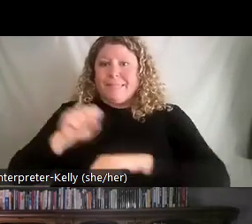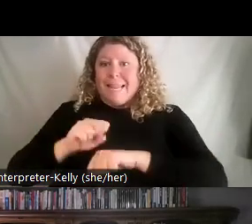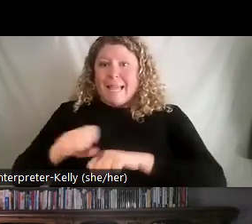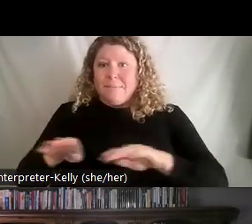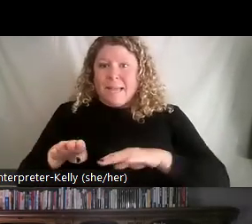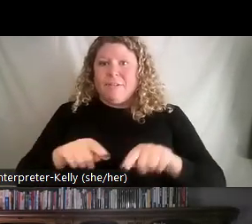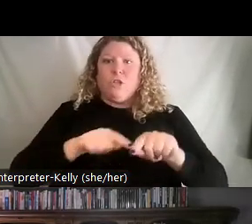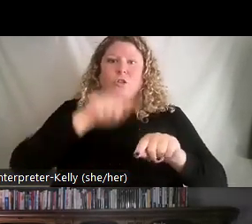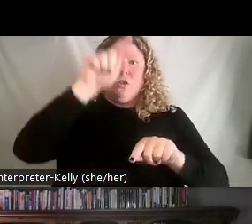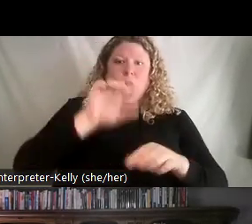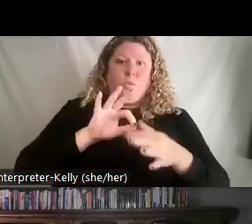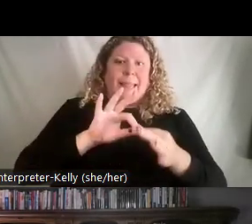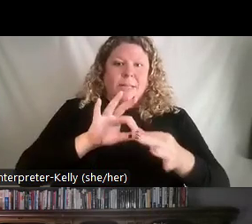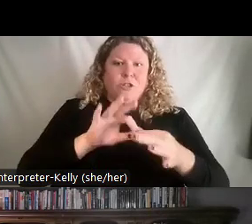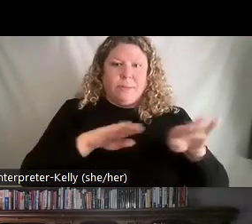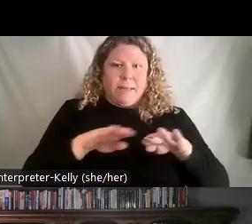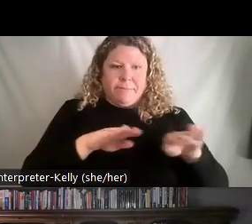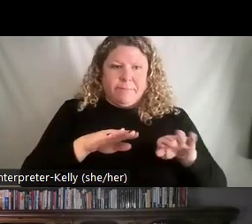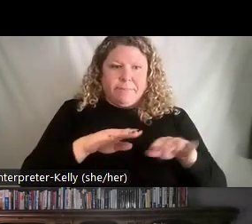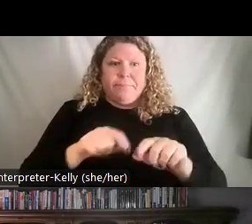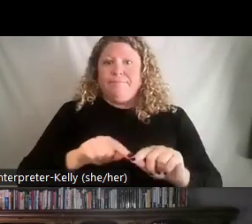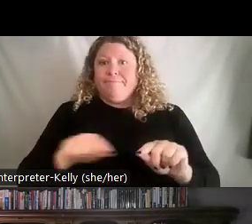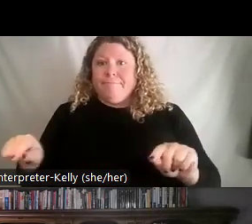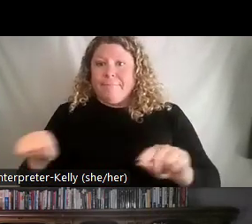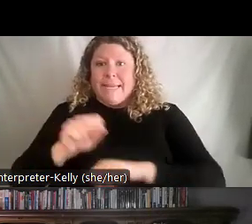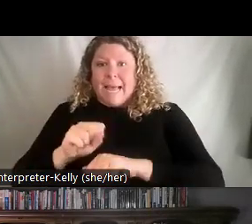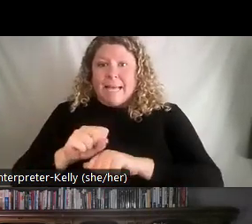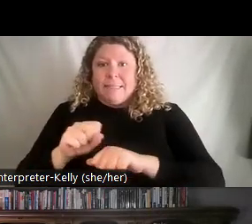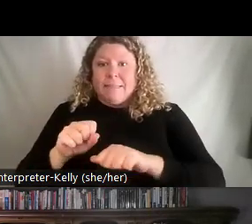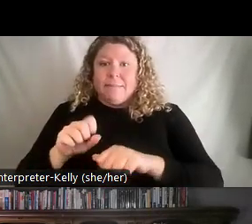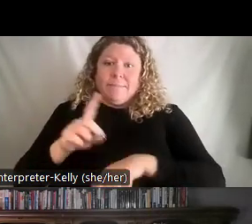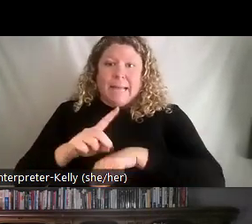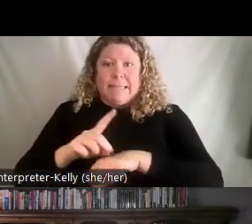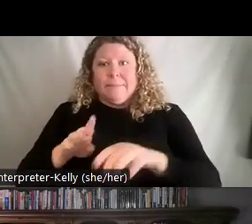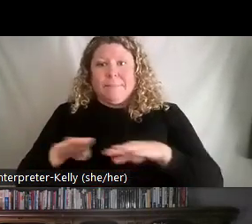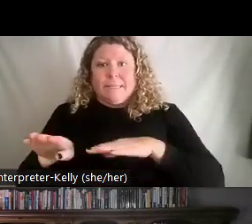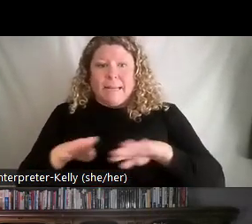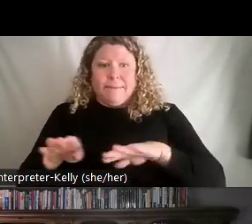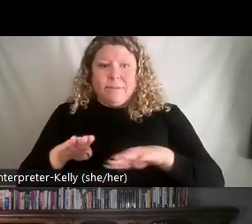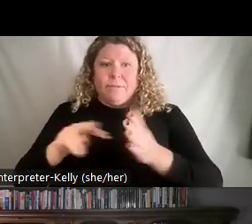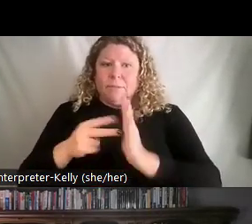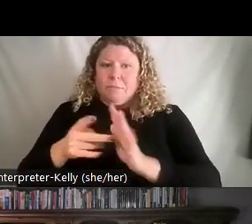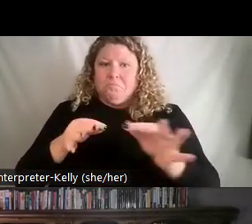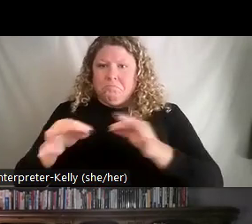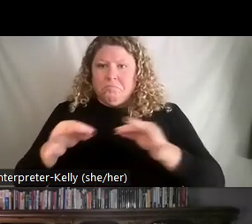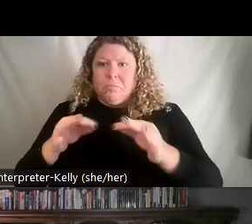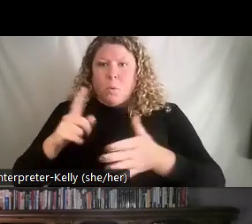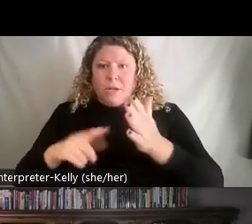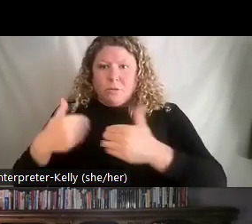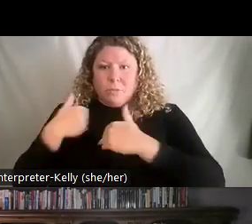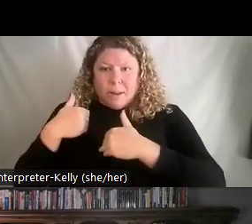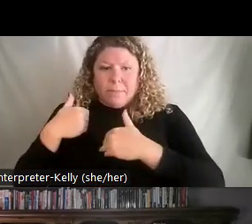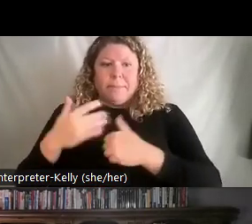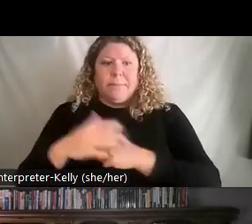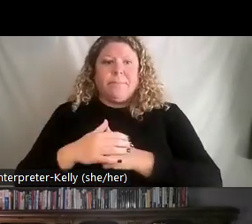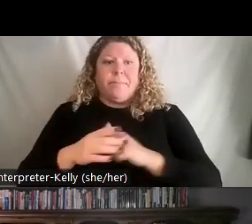So, from a task behavior, this is really the extent to which the leader engages in spelling out the duties and responsibilities of the individual or the group. And from a